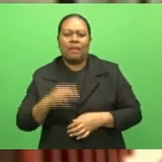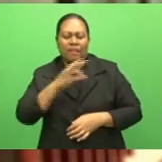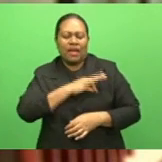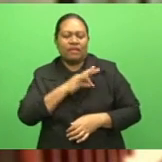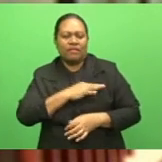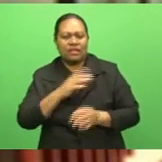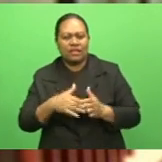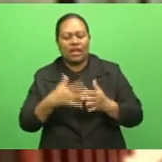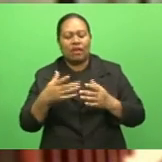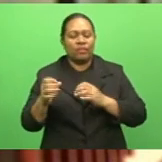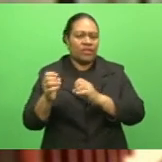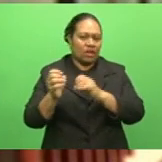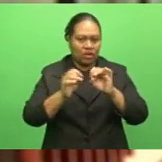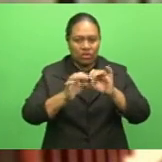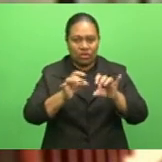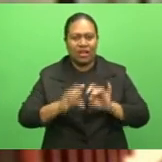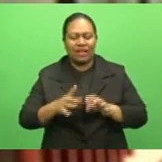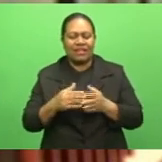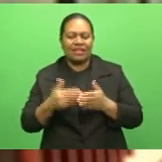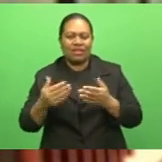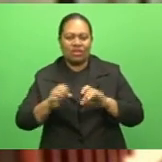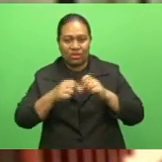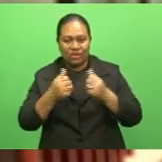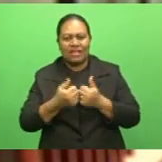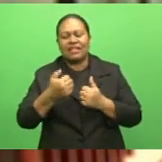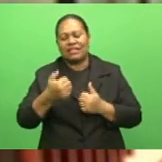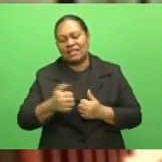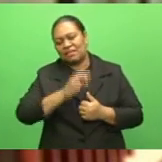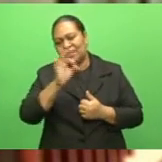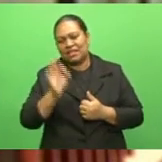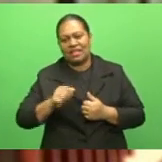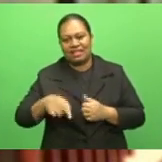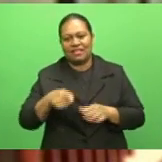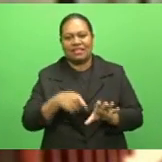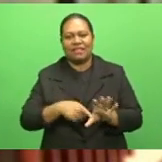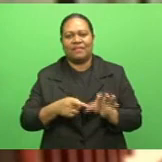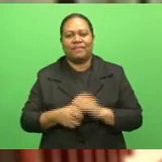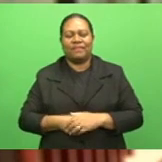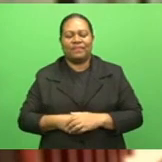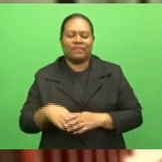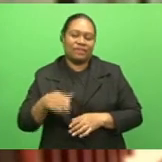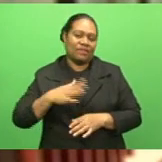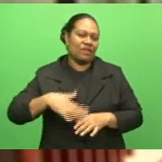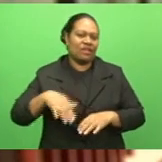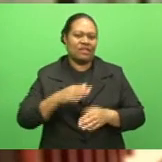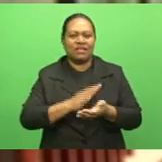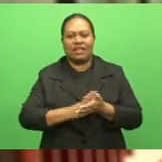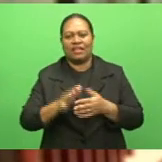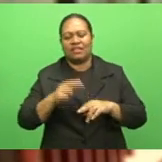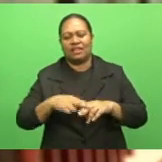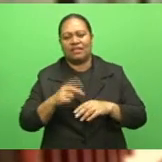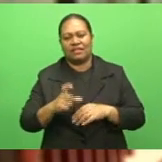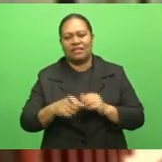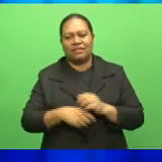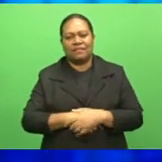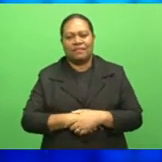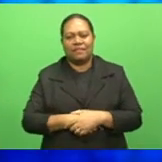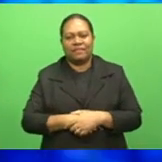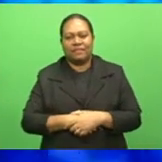economy to forecast to contract by 6 percent this year. And that's all from your HFC Bank for this week. Good morning.